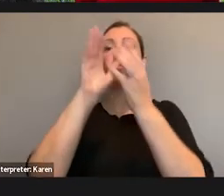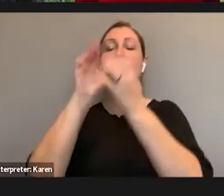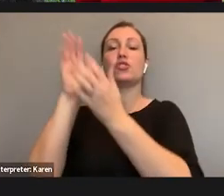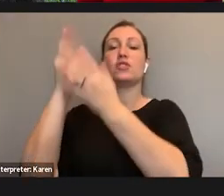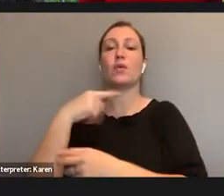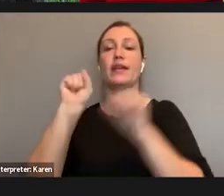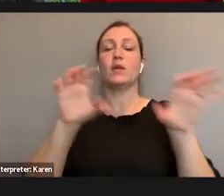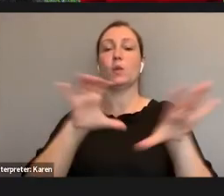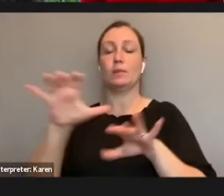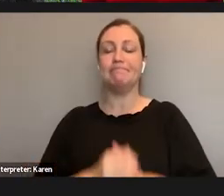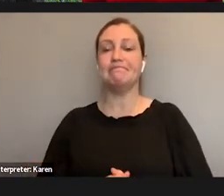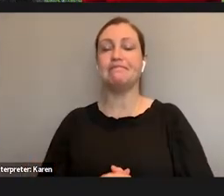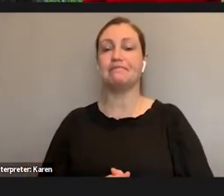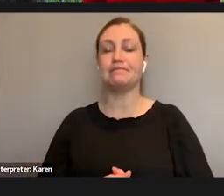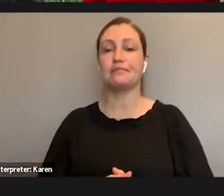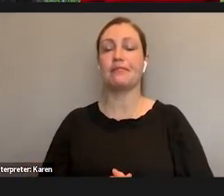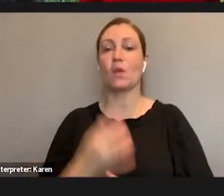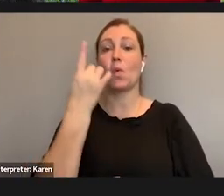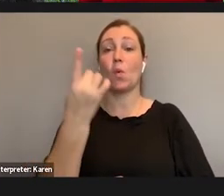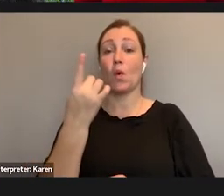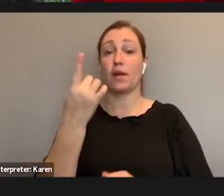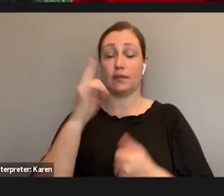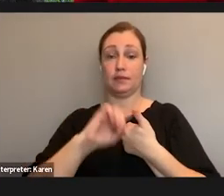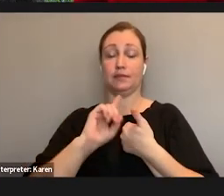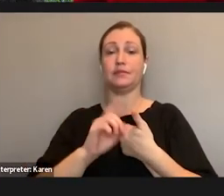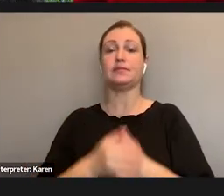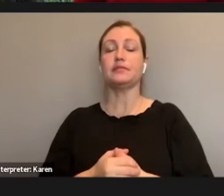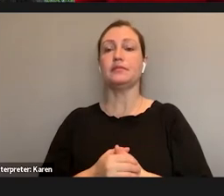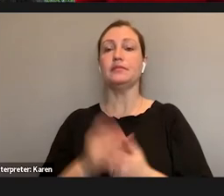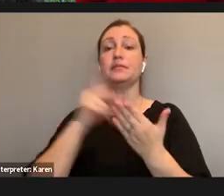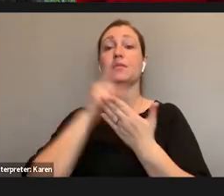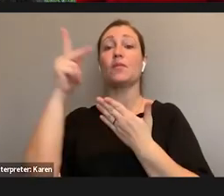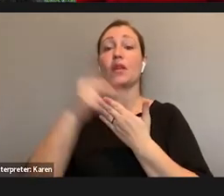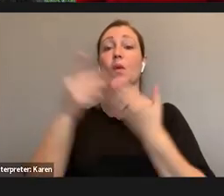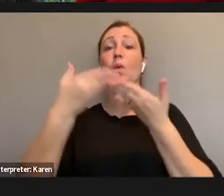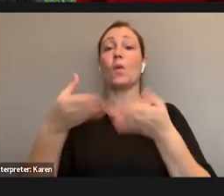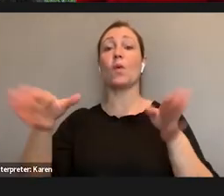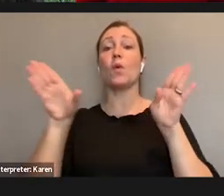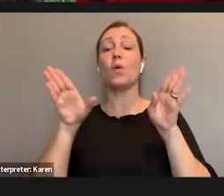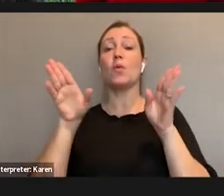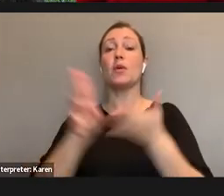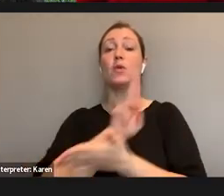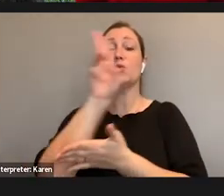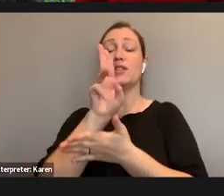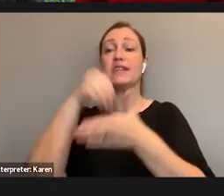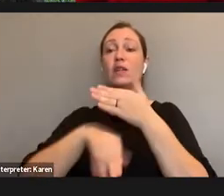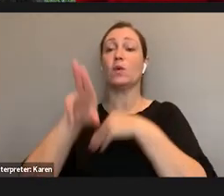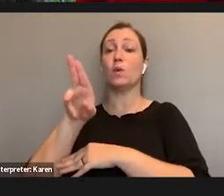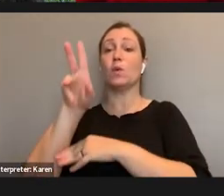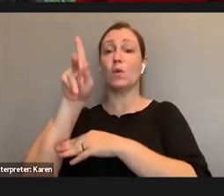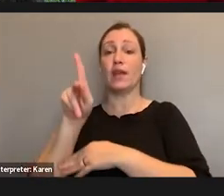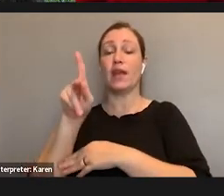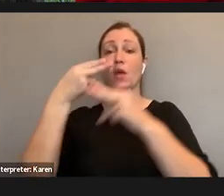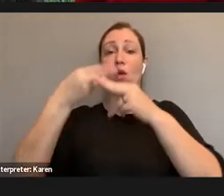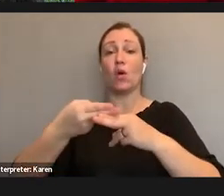One of the first ones I'd like to mention is a program at the Open University in the UK called Enabling Remote